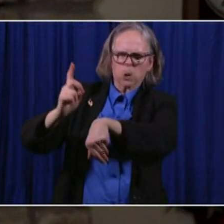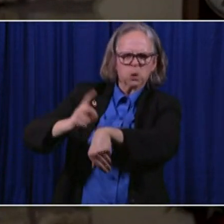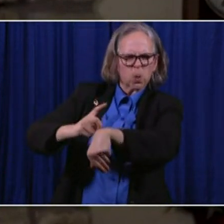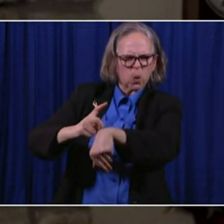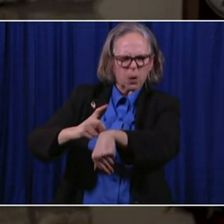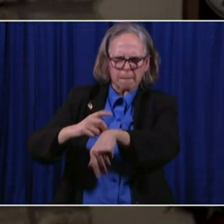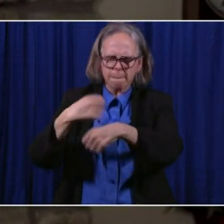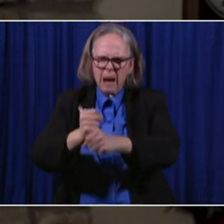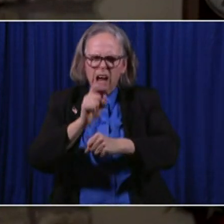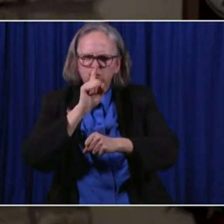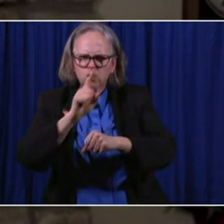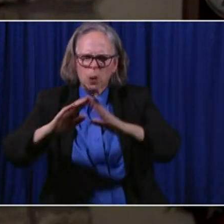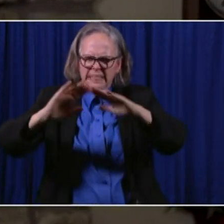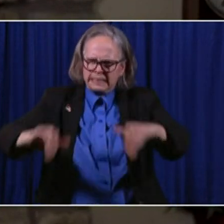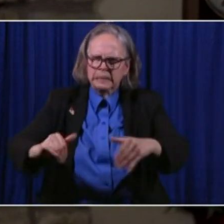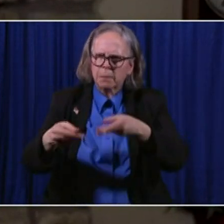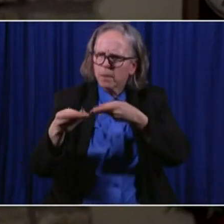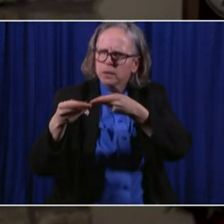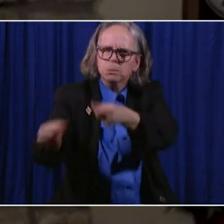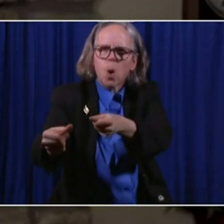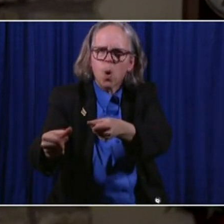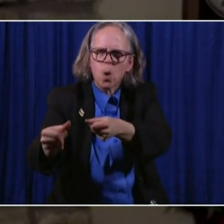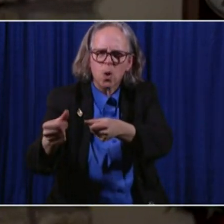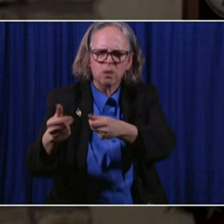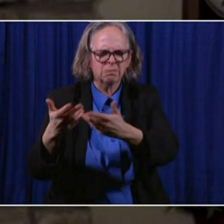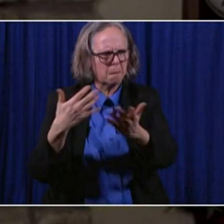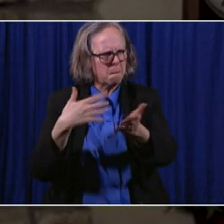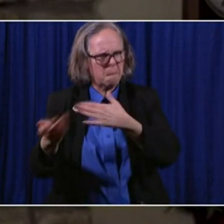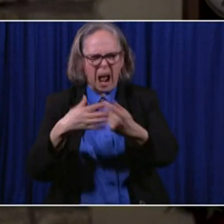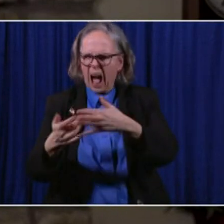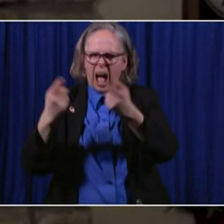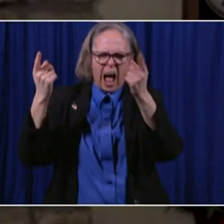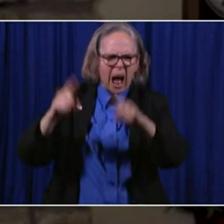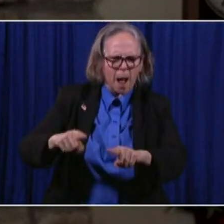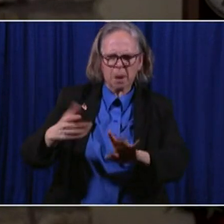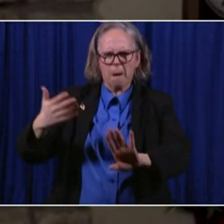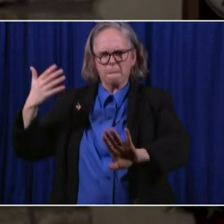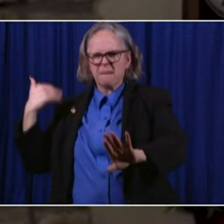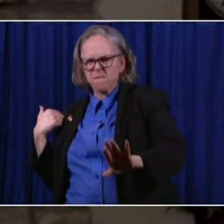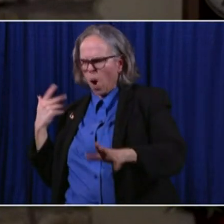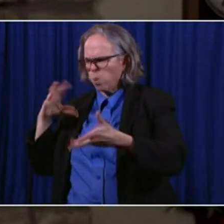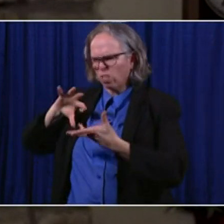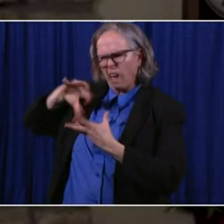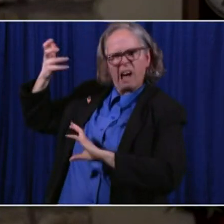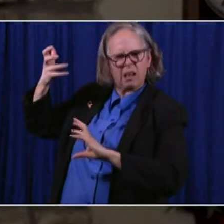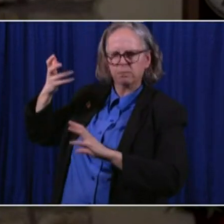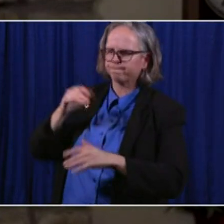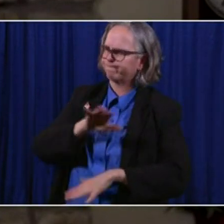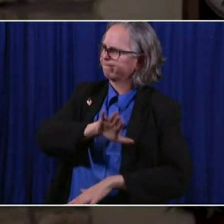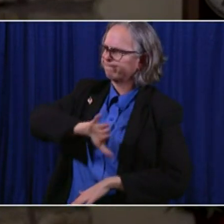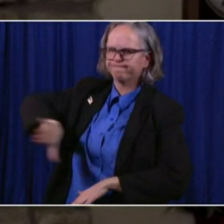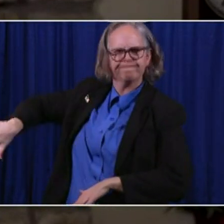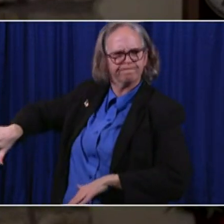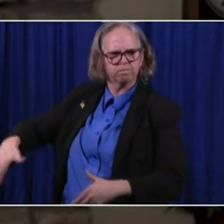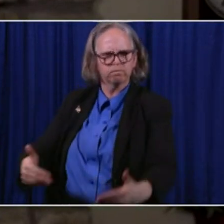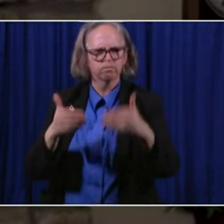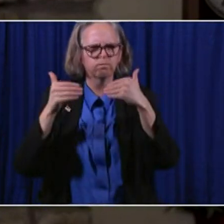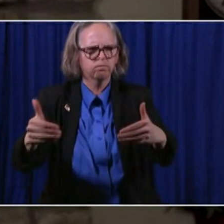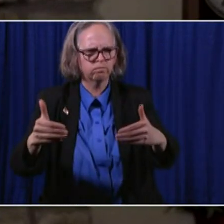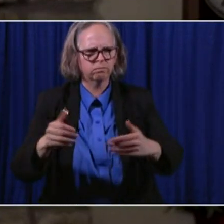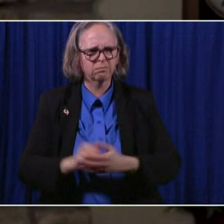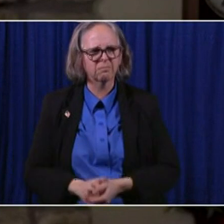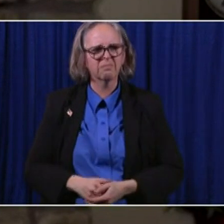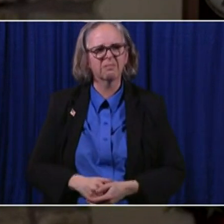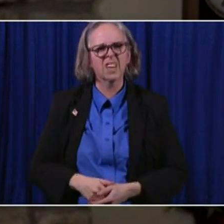In spite of what had occurred earlier in the day when thugs stormed our Capitol